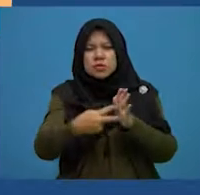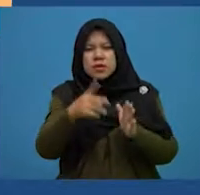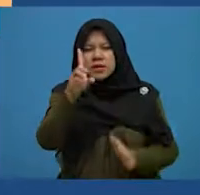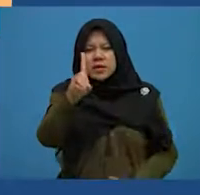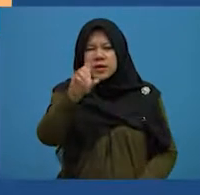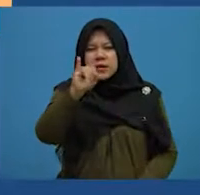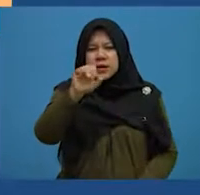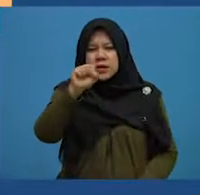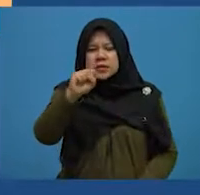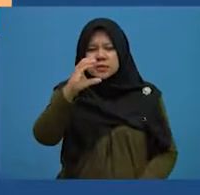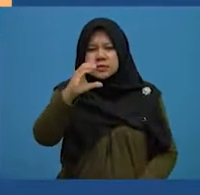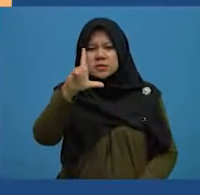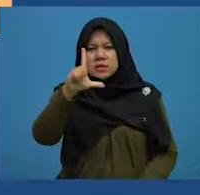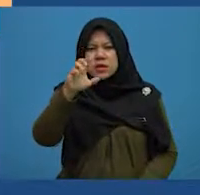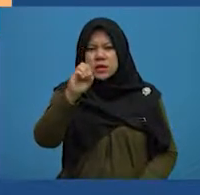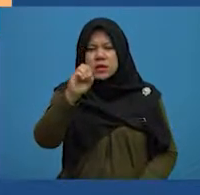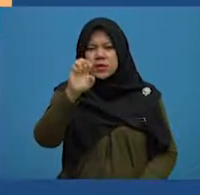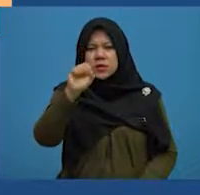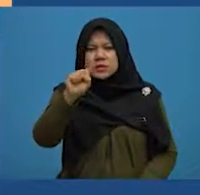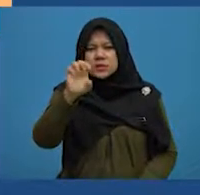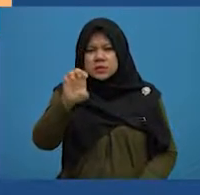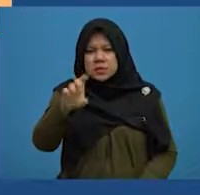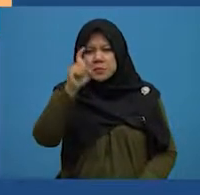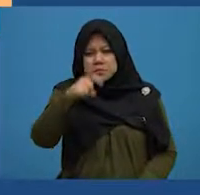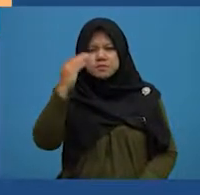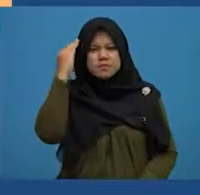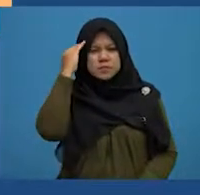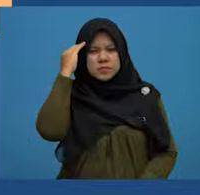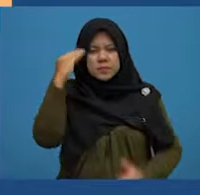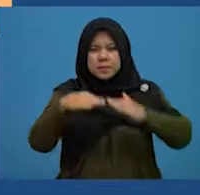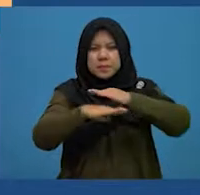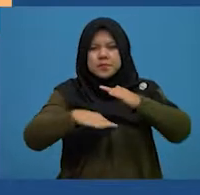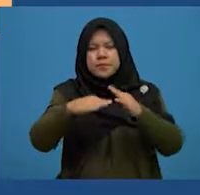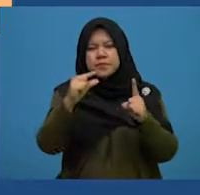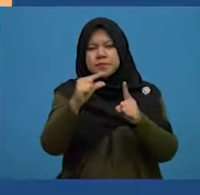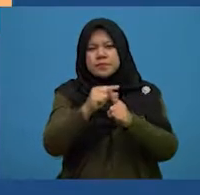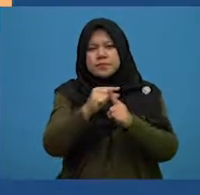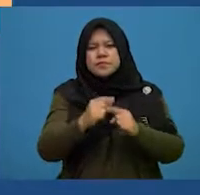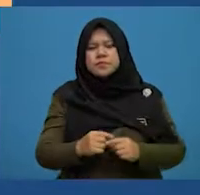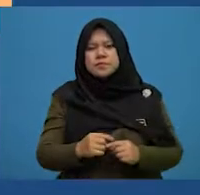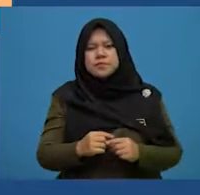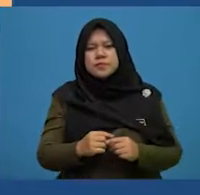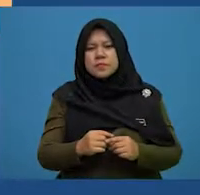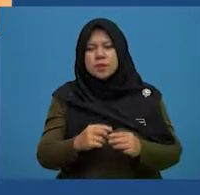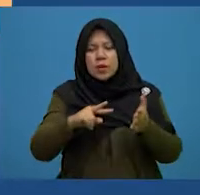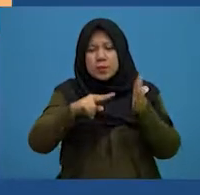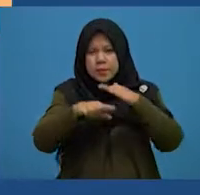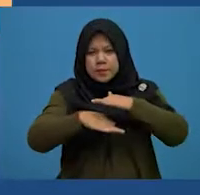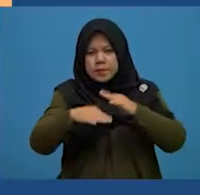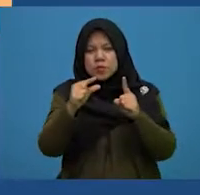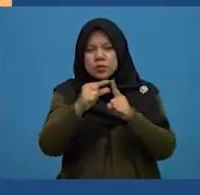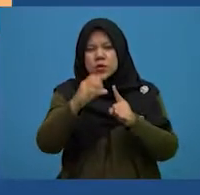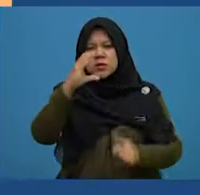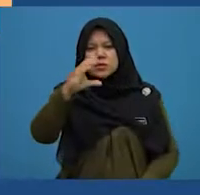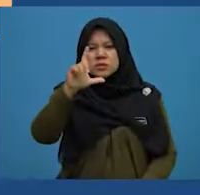you need to look at the root word first. Now, the root word is close and it